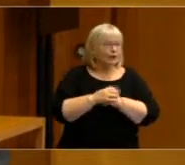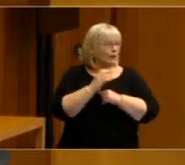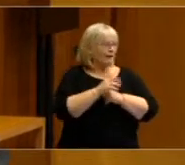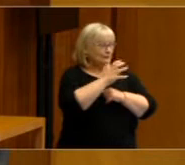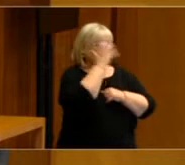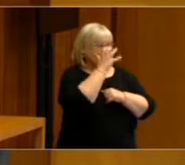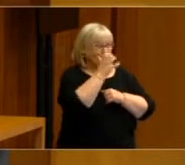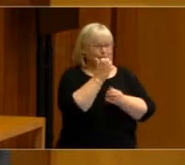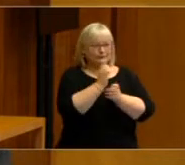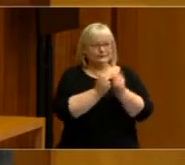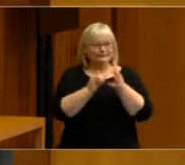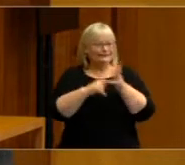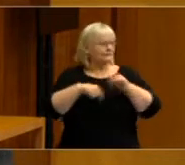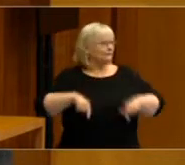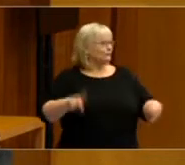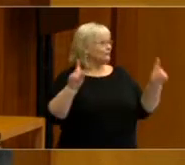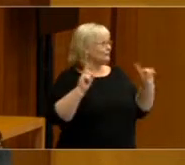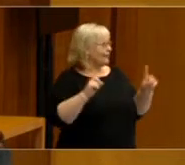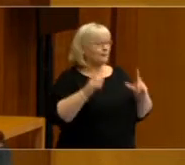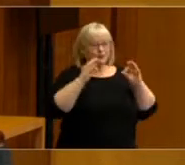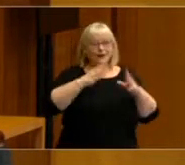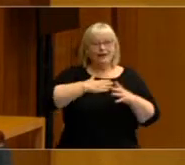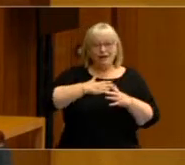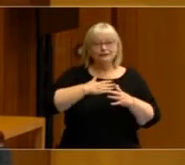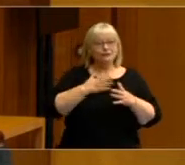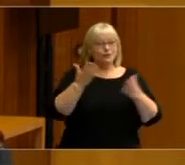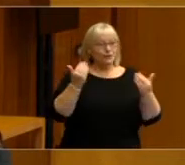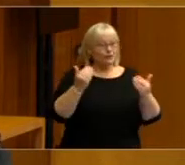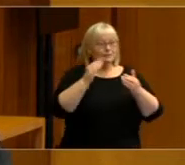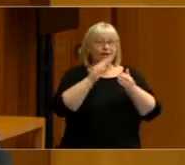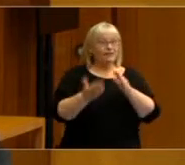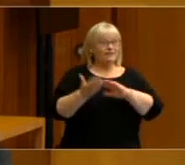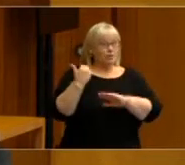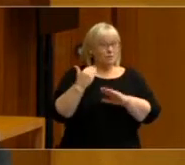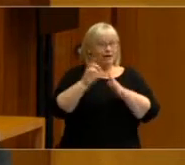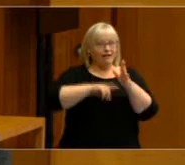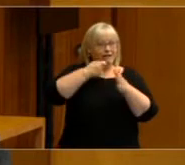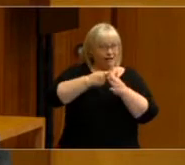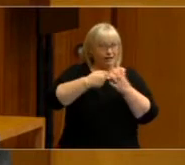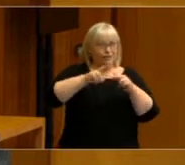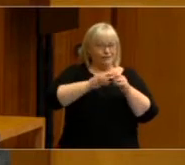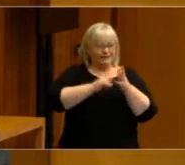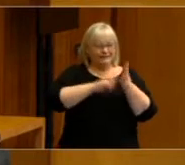guests today with us in the audience and I would particularly like to welcome the former Clerk of the Senate, Dr Rosemary Lang.